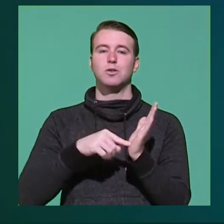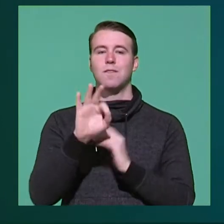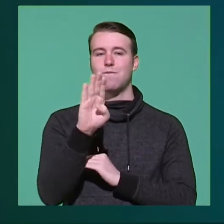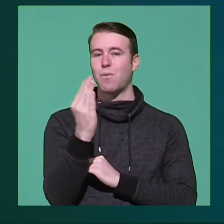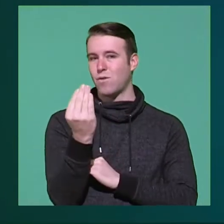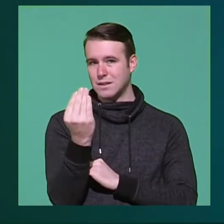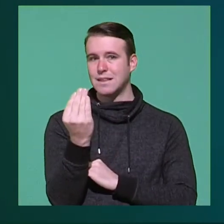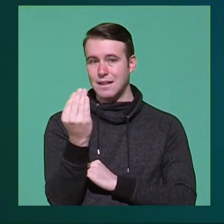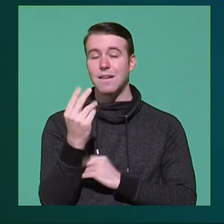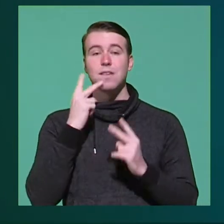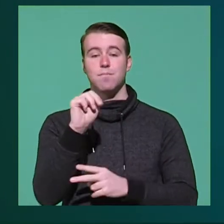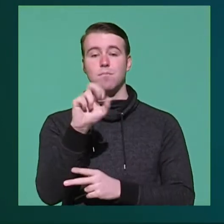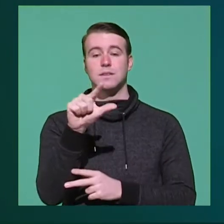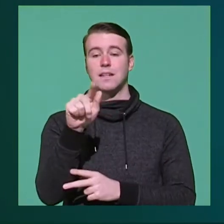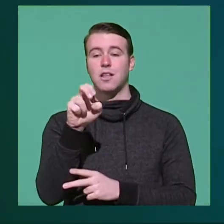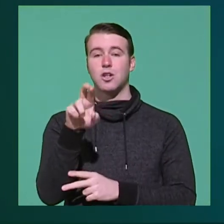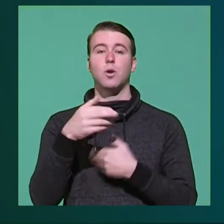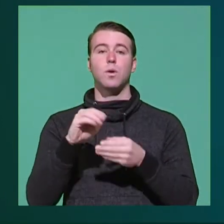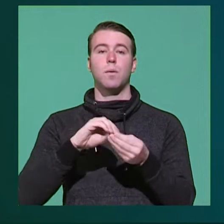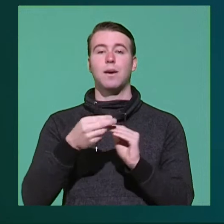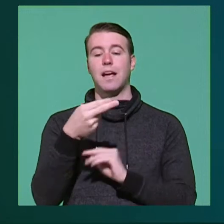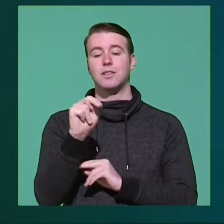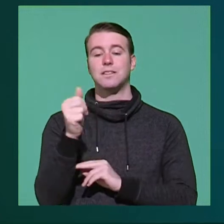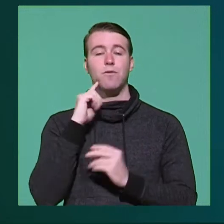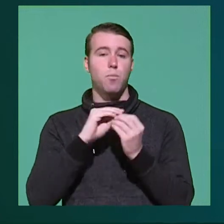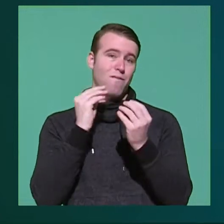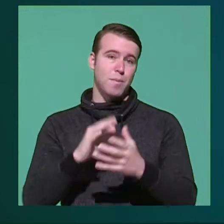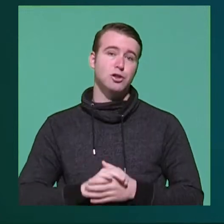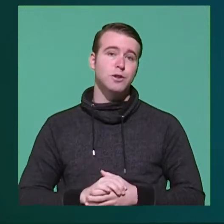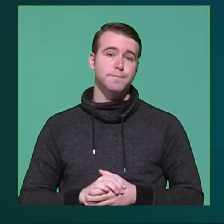14th. Visit Ms. Gallagher in room HN10 for more information.